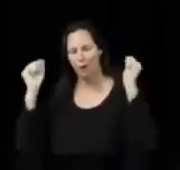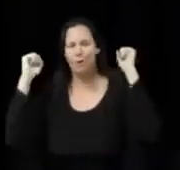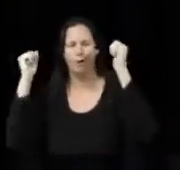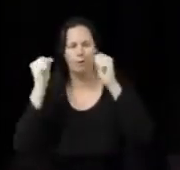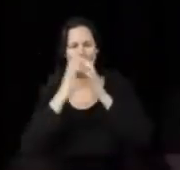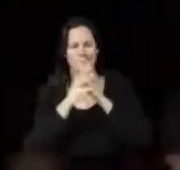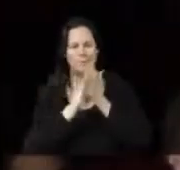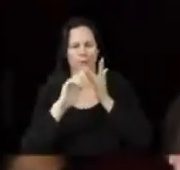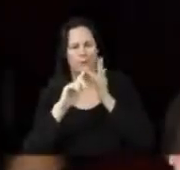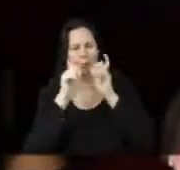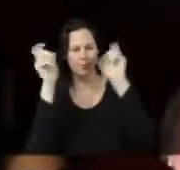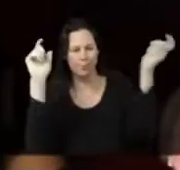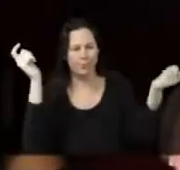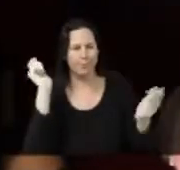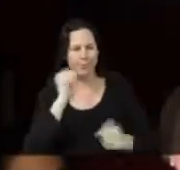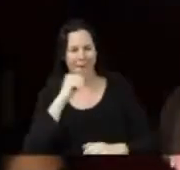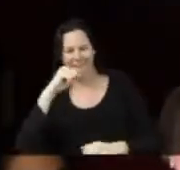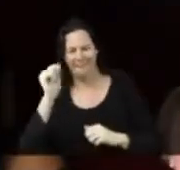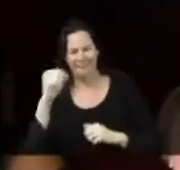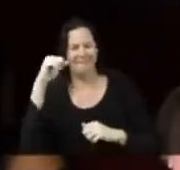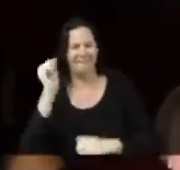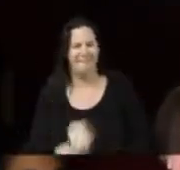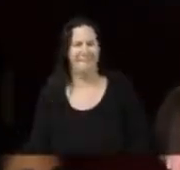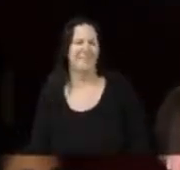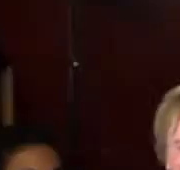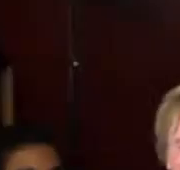eyes. Well done girls! Woo!